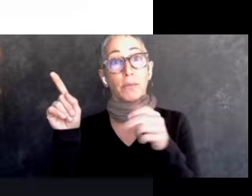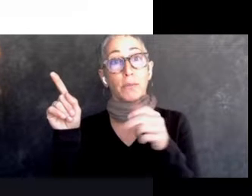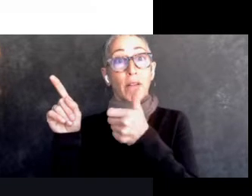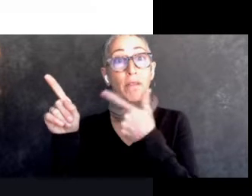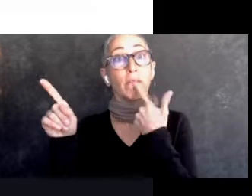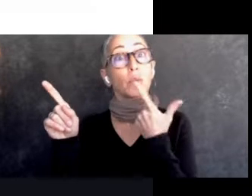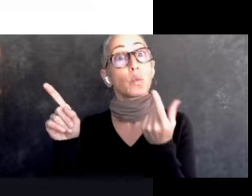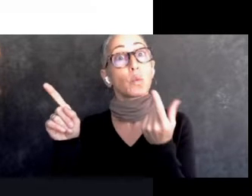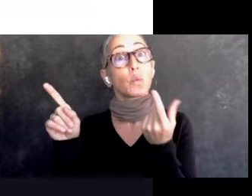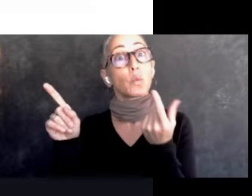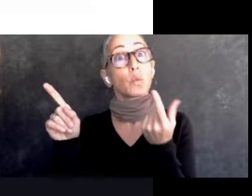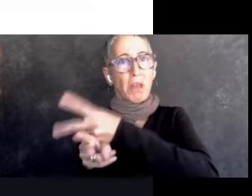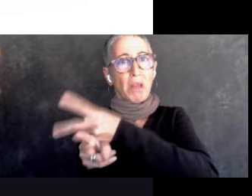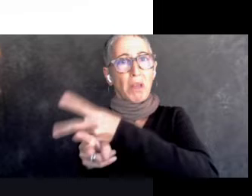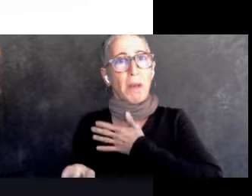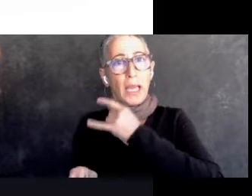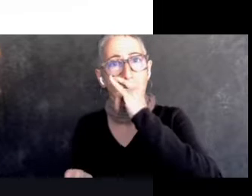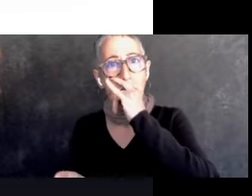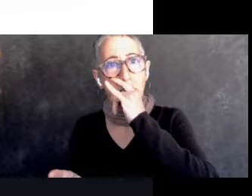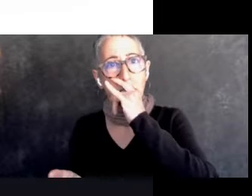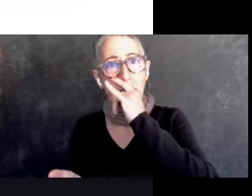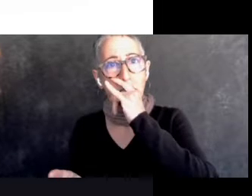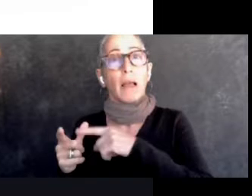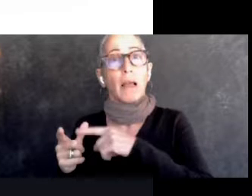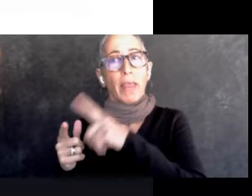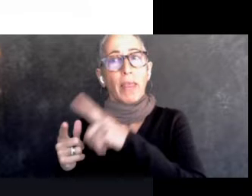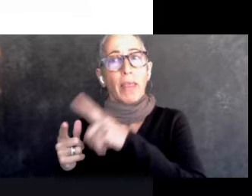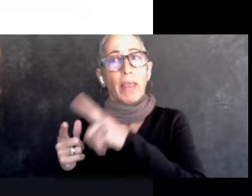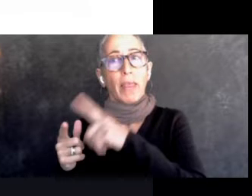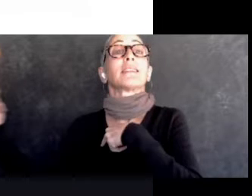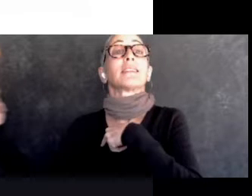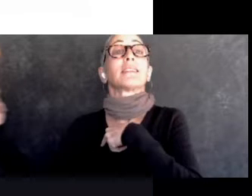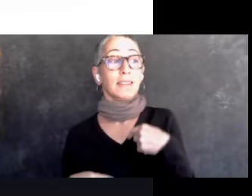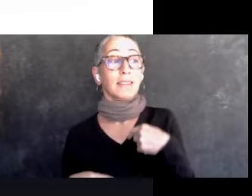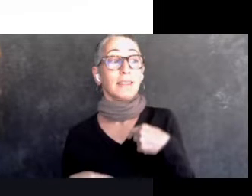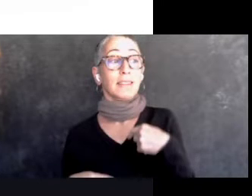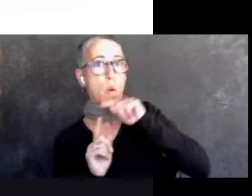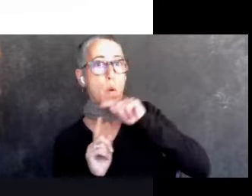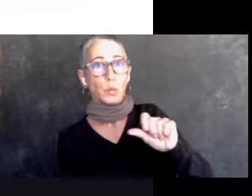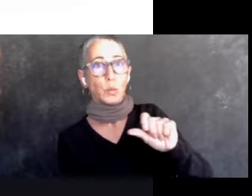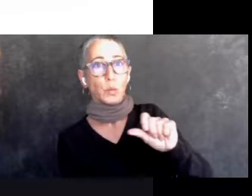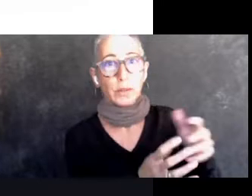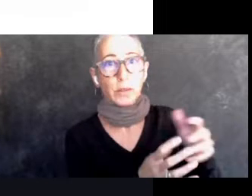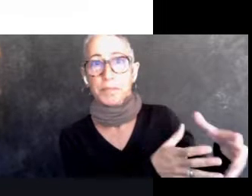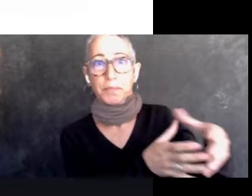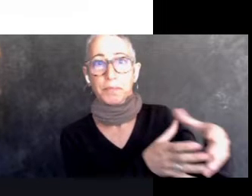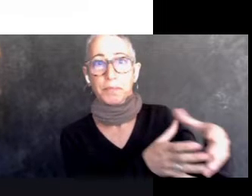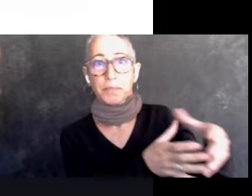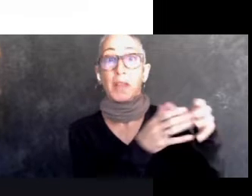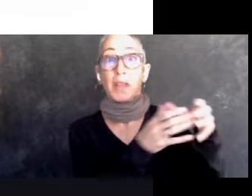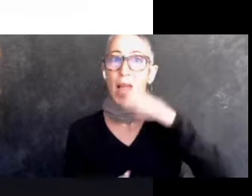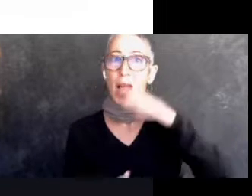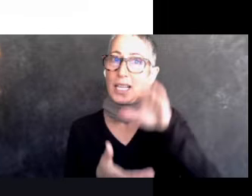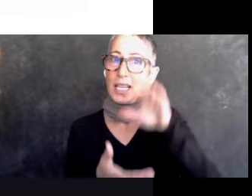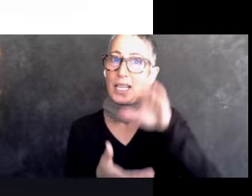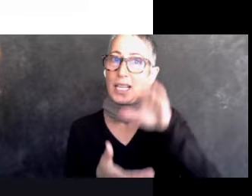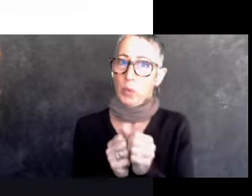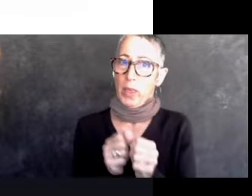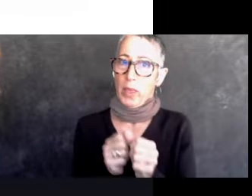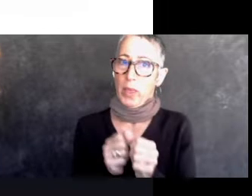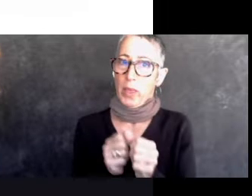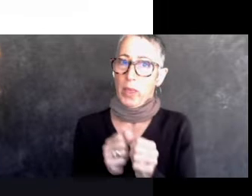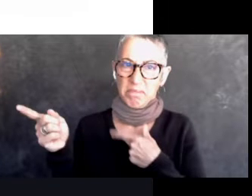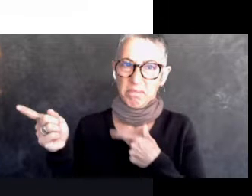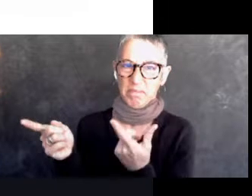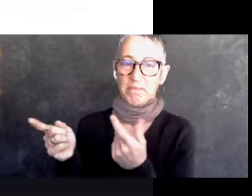a day on, on him with my husband. He was, he, my husband was with Harry Connick Jr. Don't worry y'all. and in